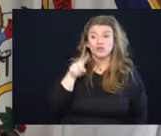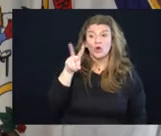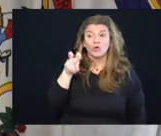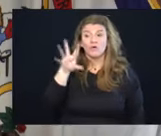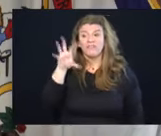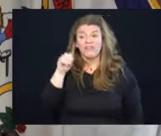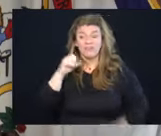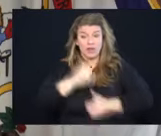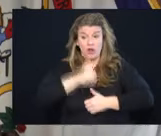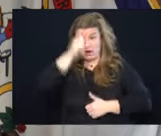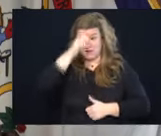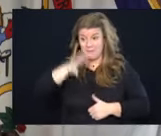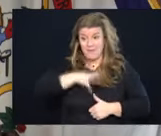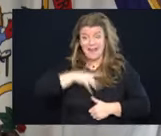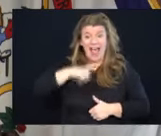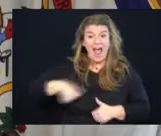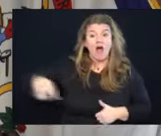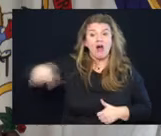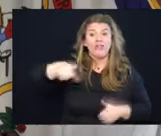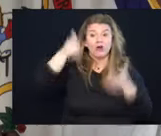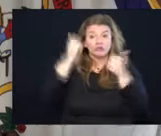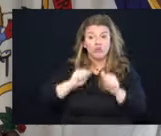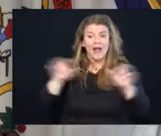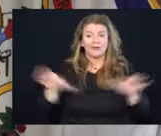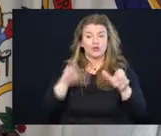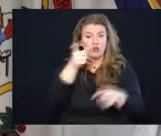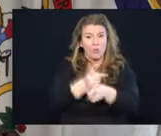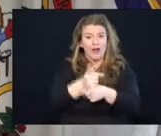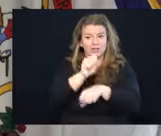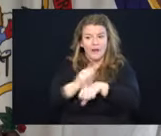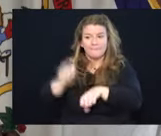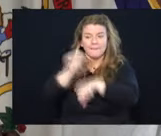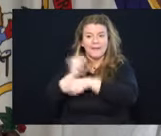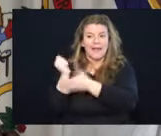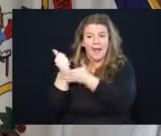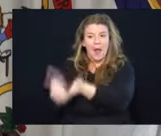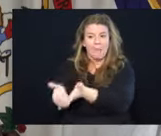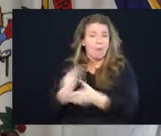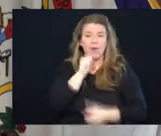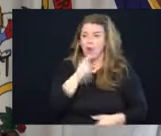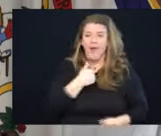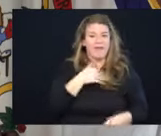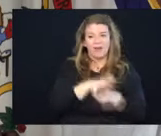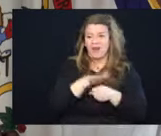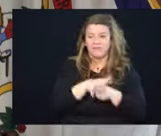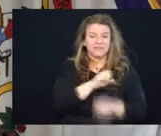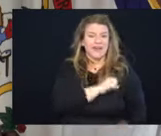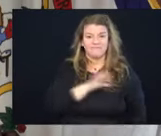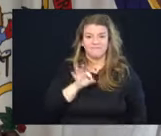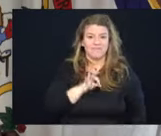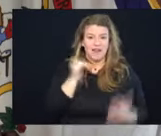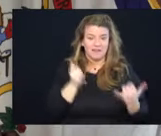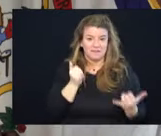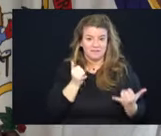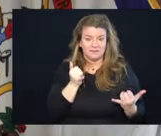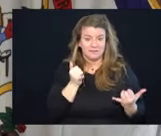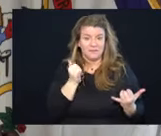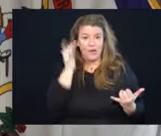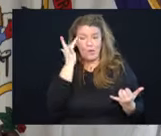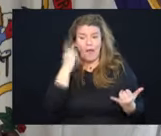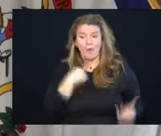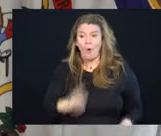guardsmen that are out there trying to do the job because we can't staff our hospitals today because we're just